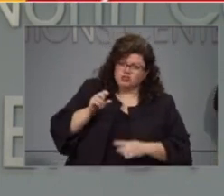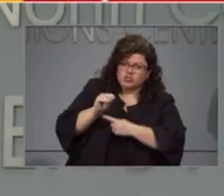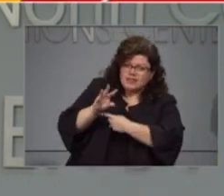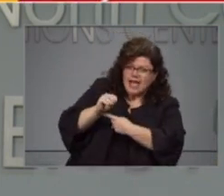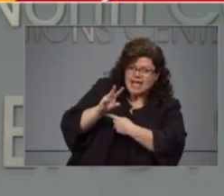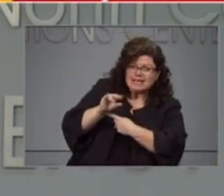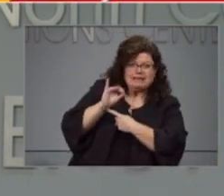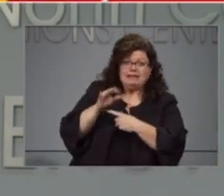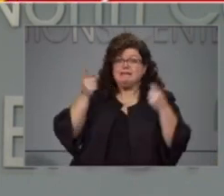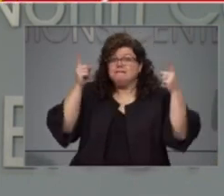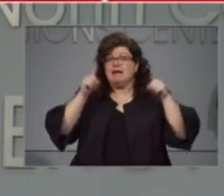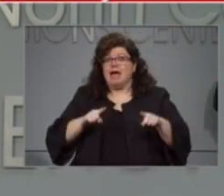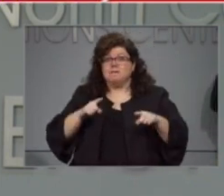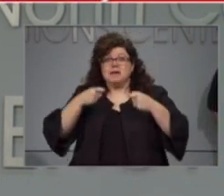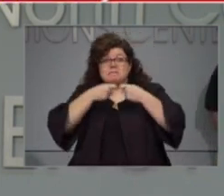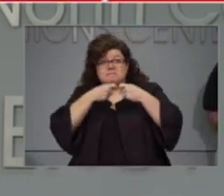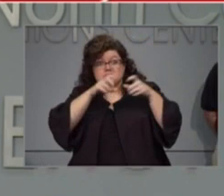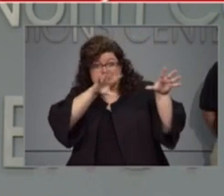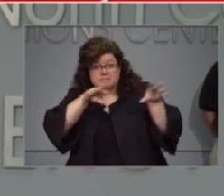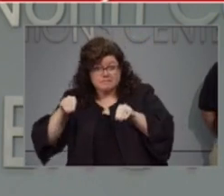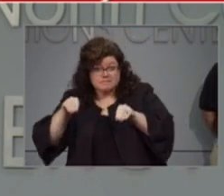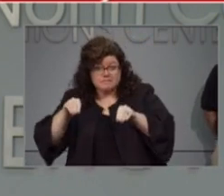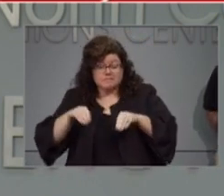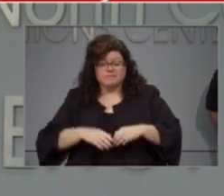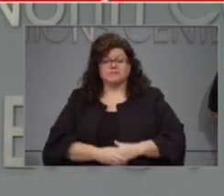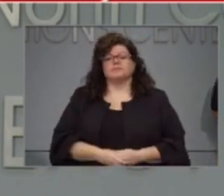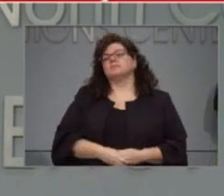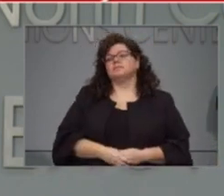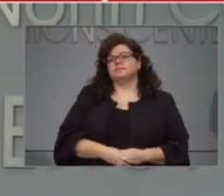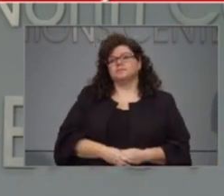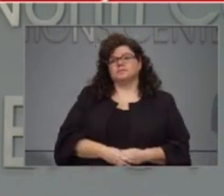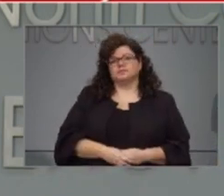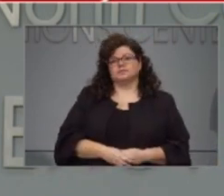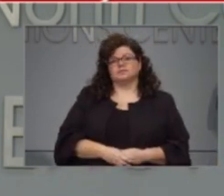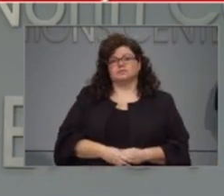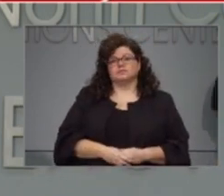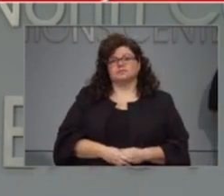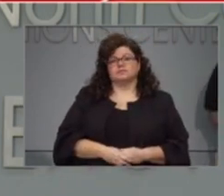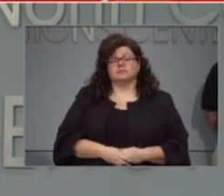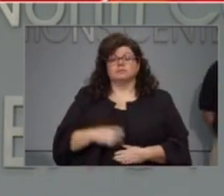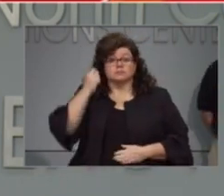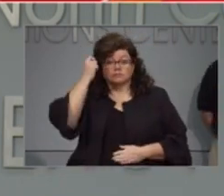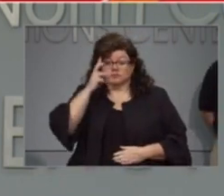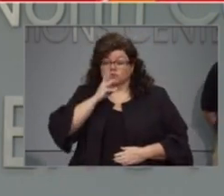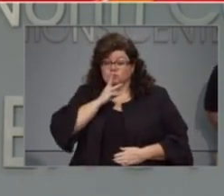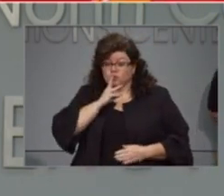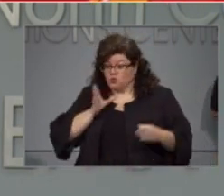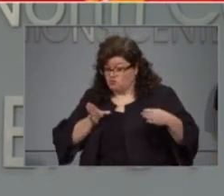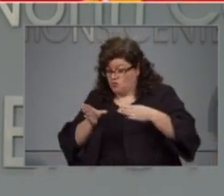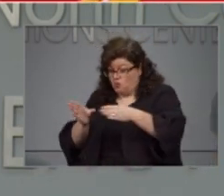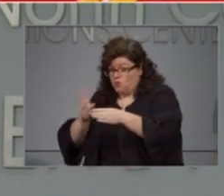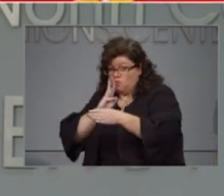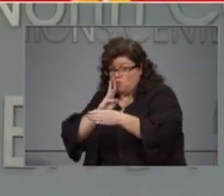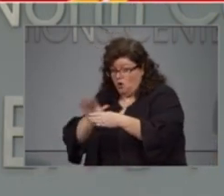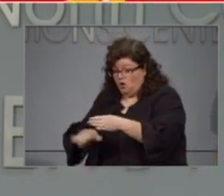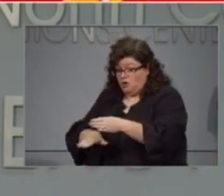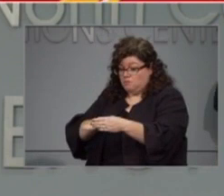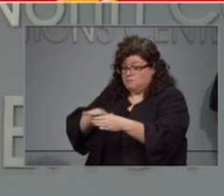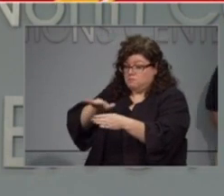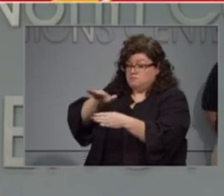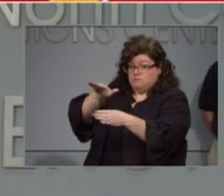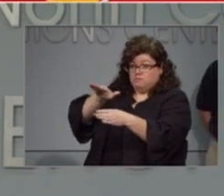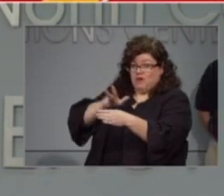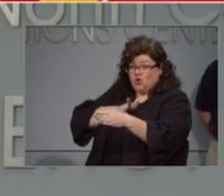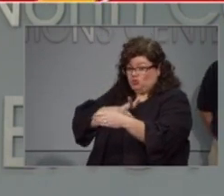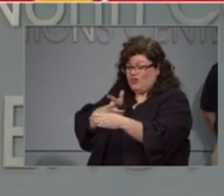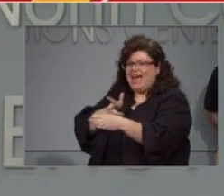you lose power. And remember, never drive through flooded roads. As little as 18